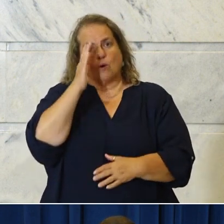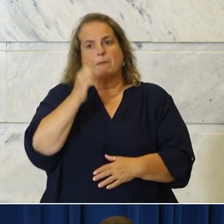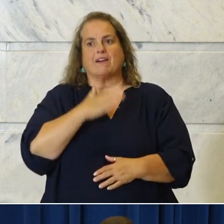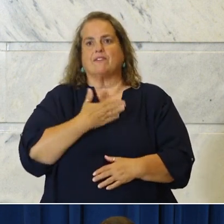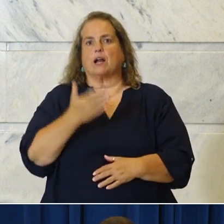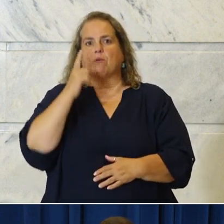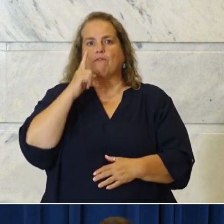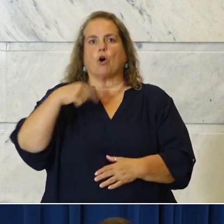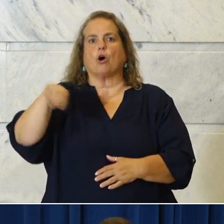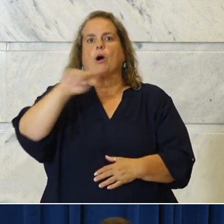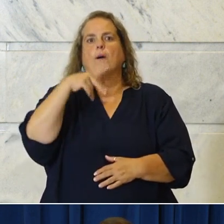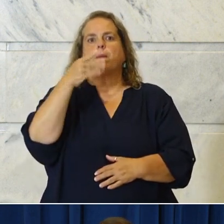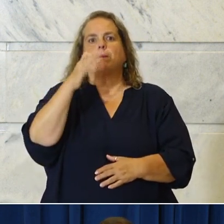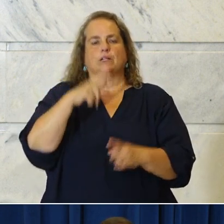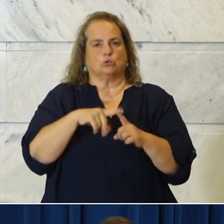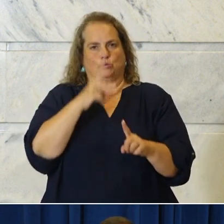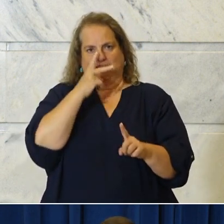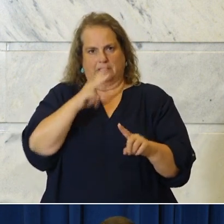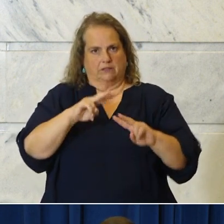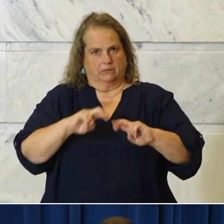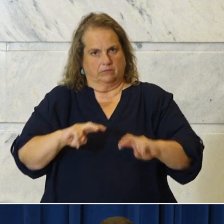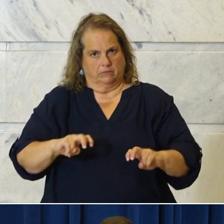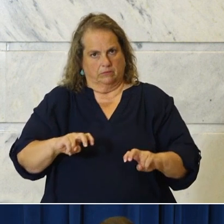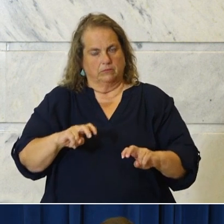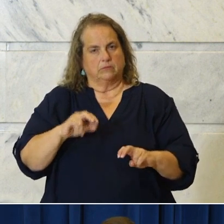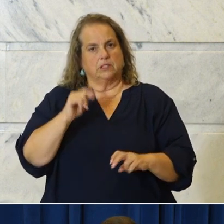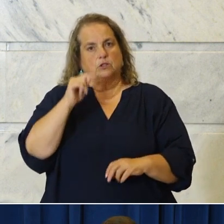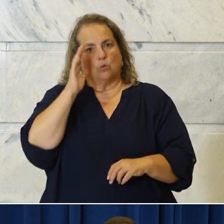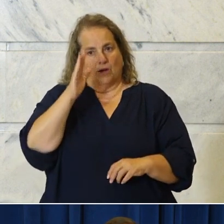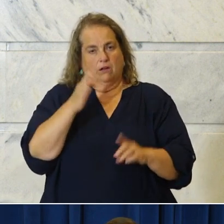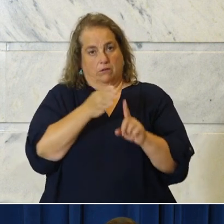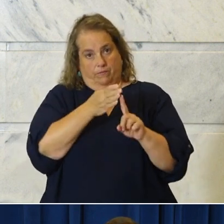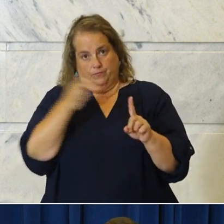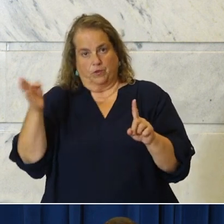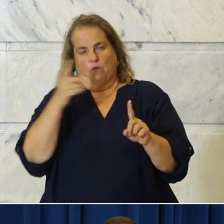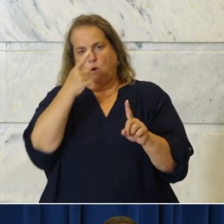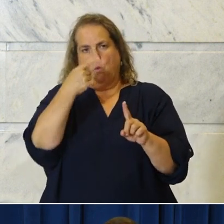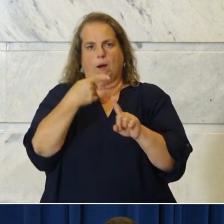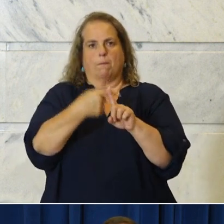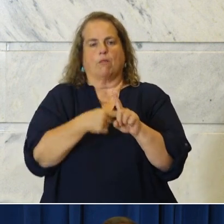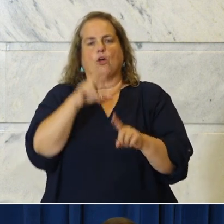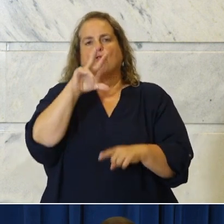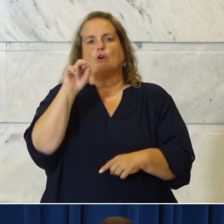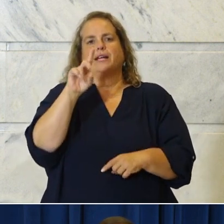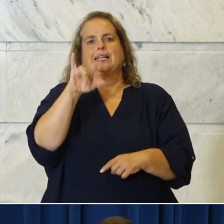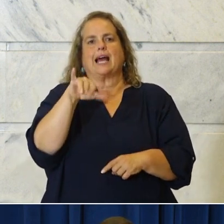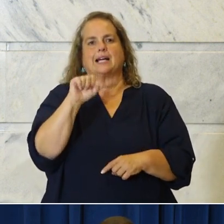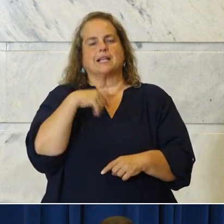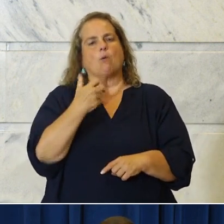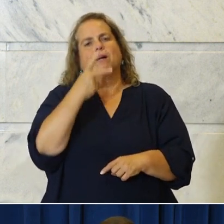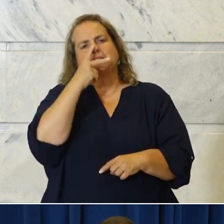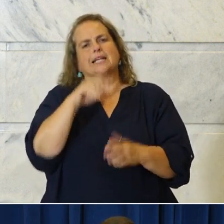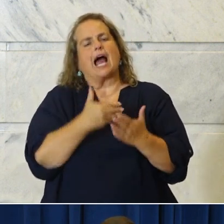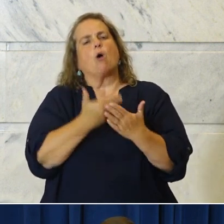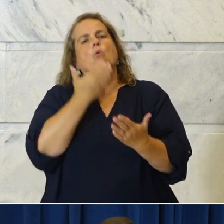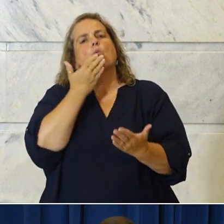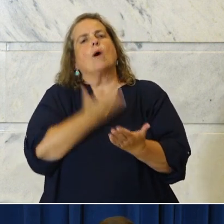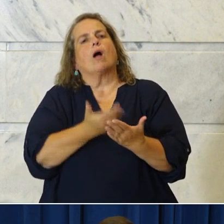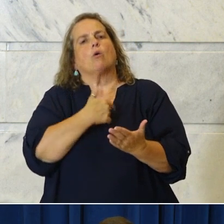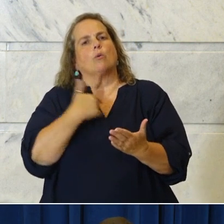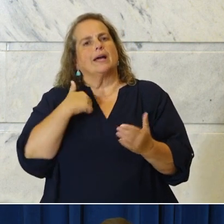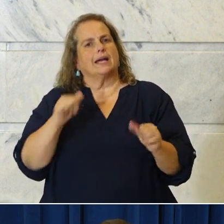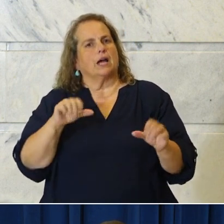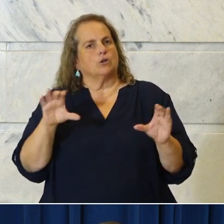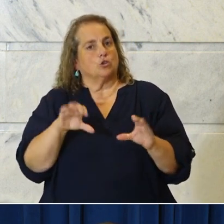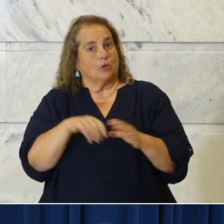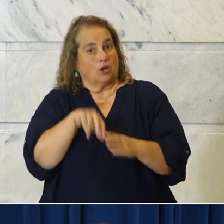the public to see. It's going to start out running one month, 30 days. I want to see how well we can do in 30